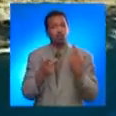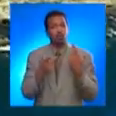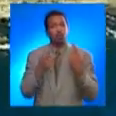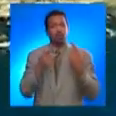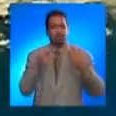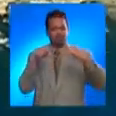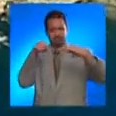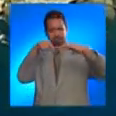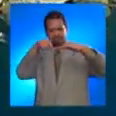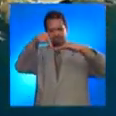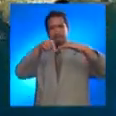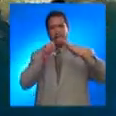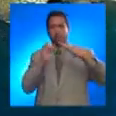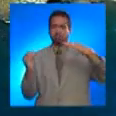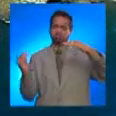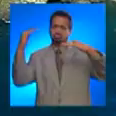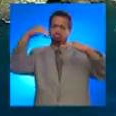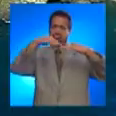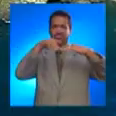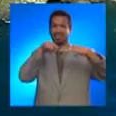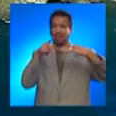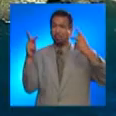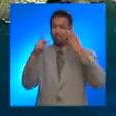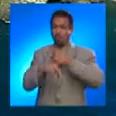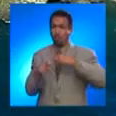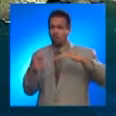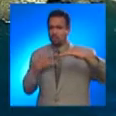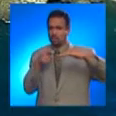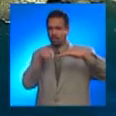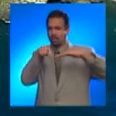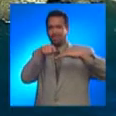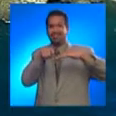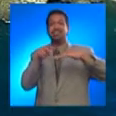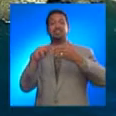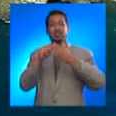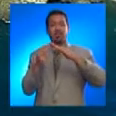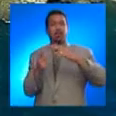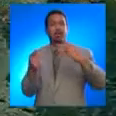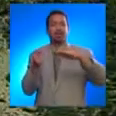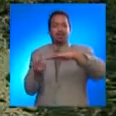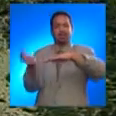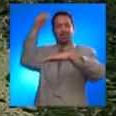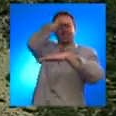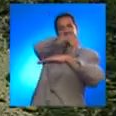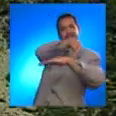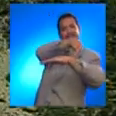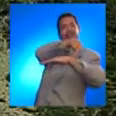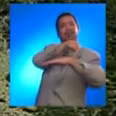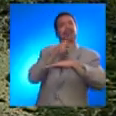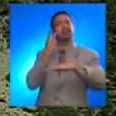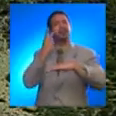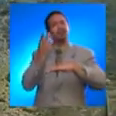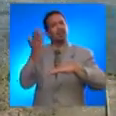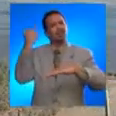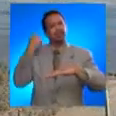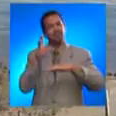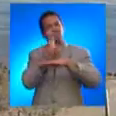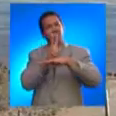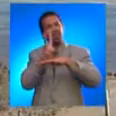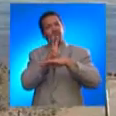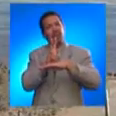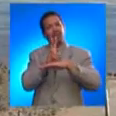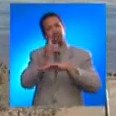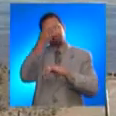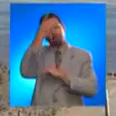inundations don't take place on the side of the island where the tsunami strikes, but on the opposite side. This behavior was